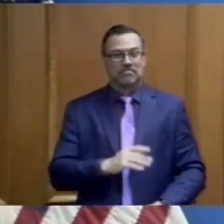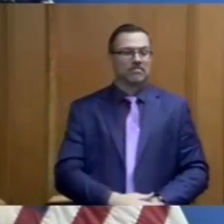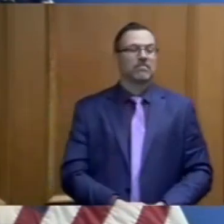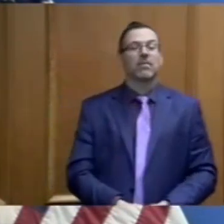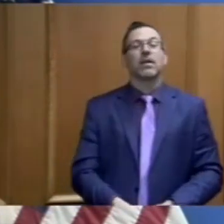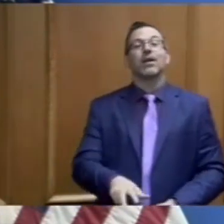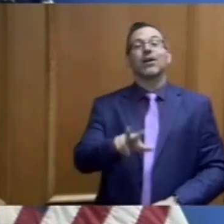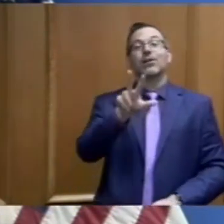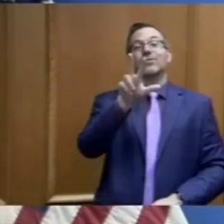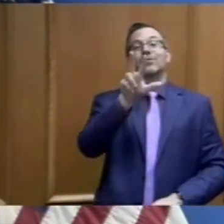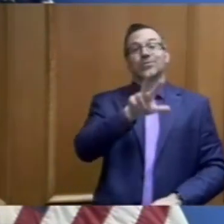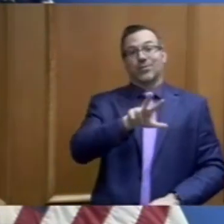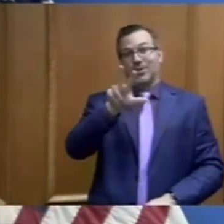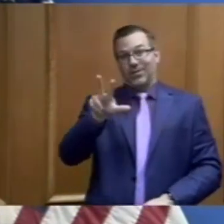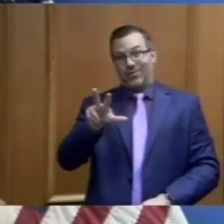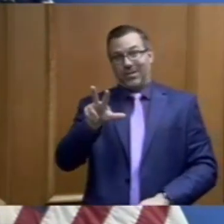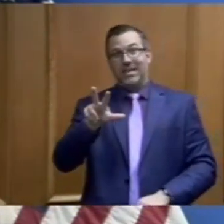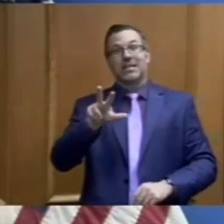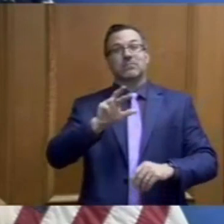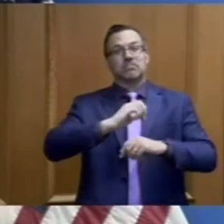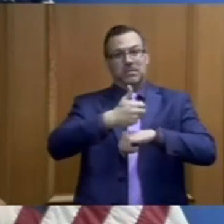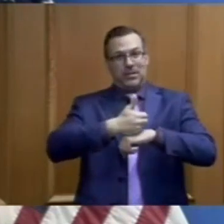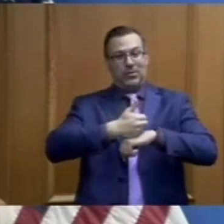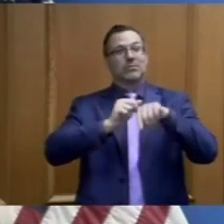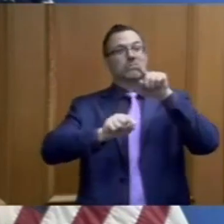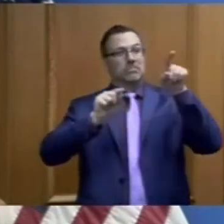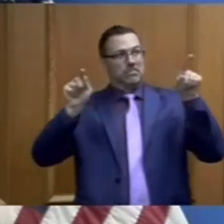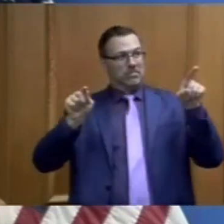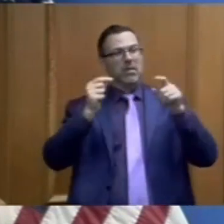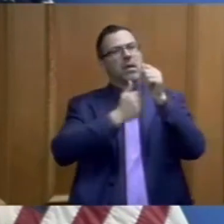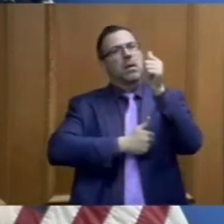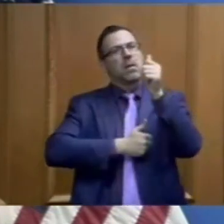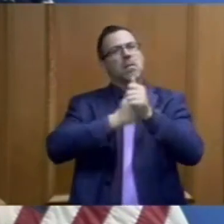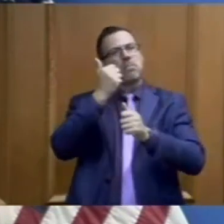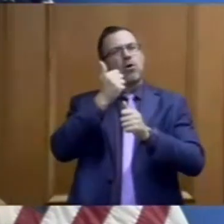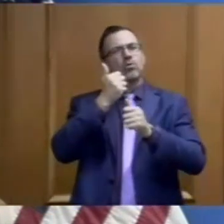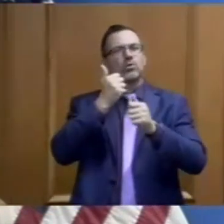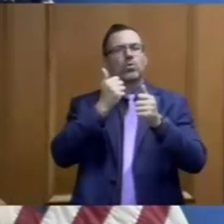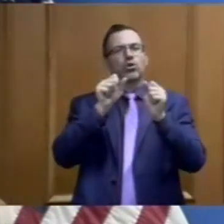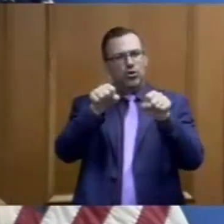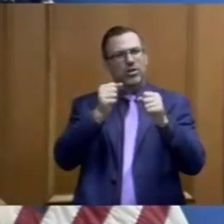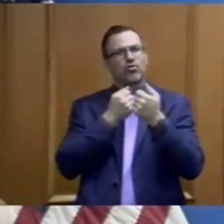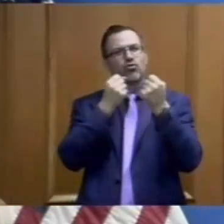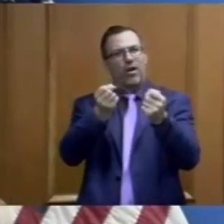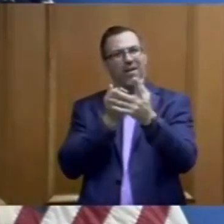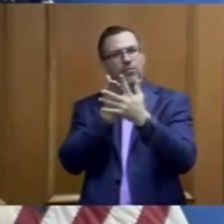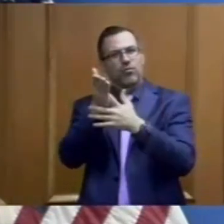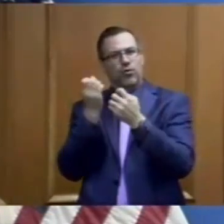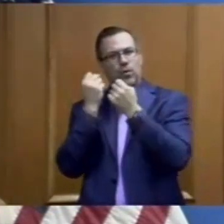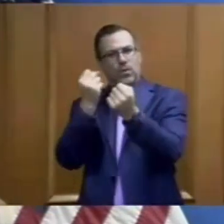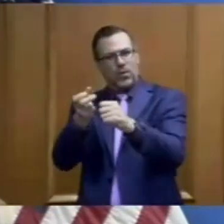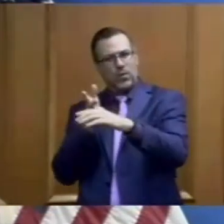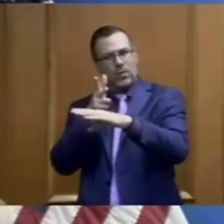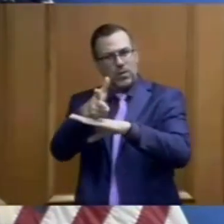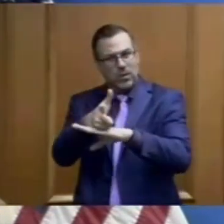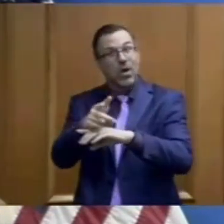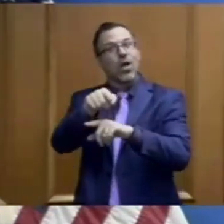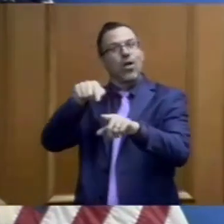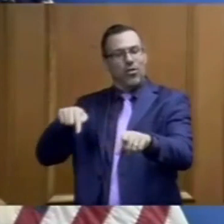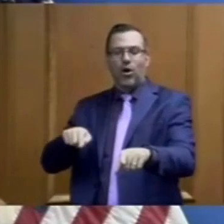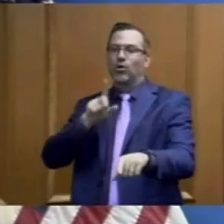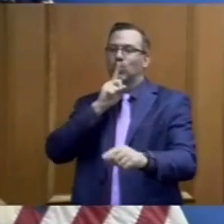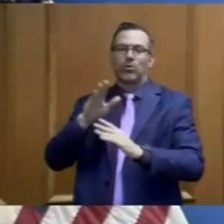33 sites. Several of those, the majority of those were the pop-up drive-through sites that were the key success